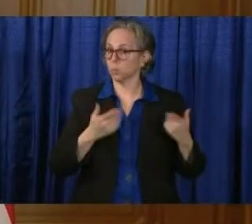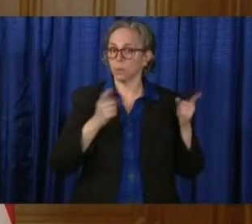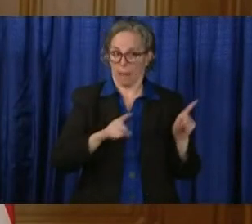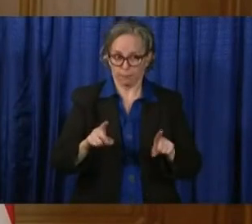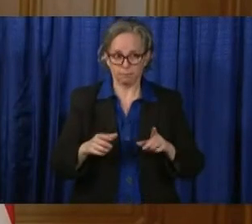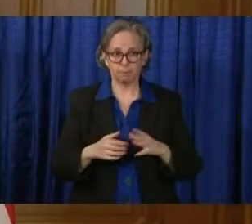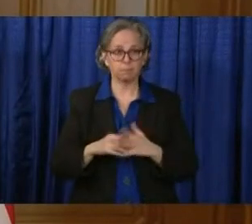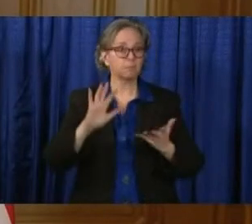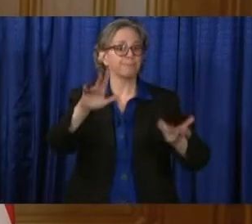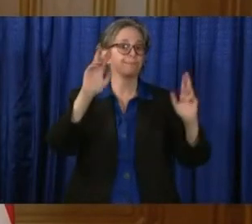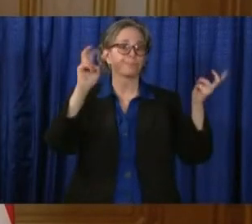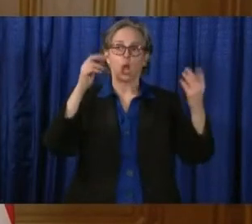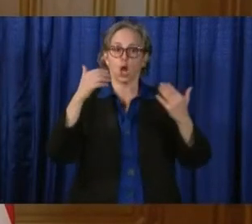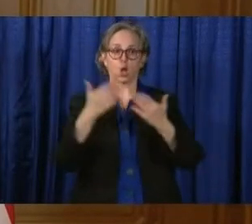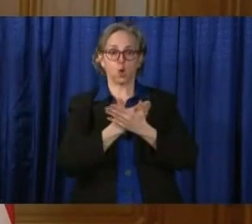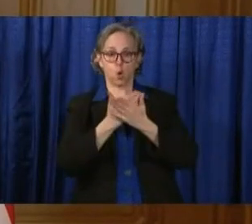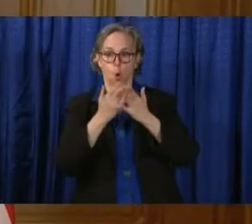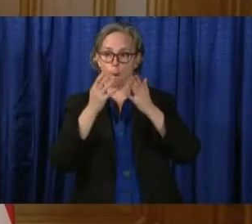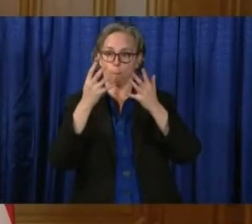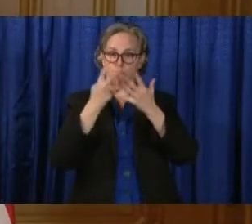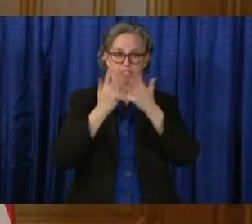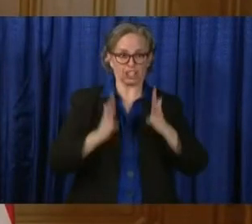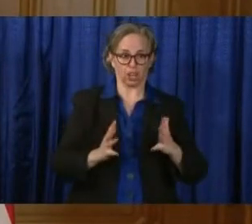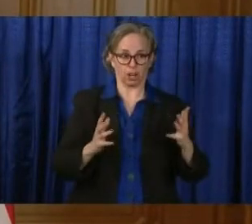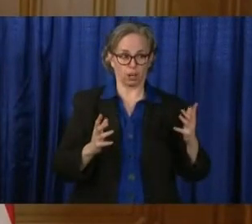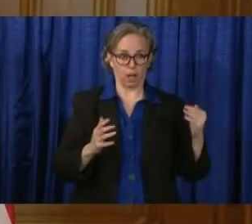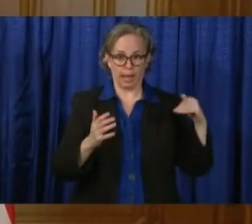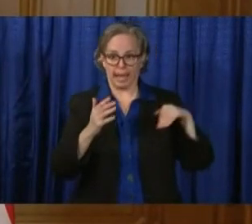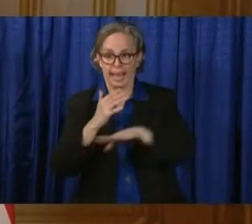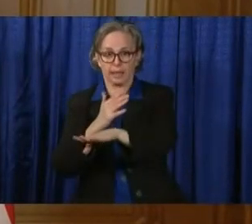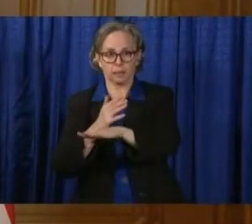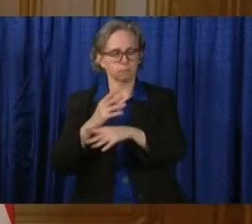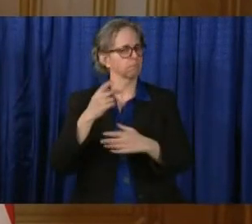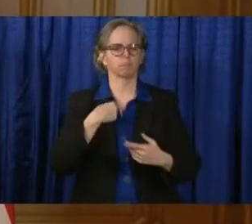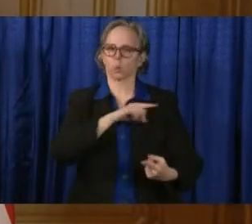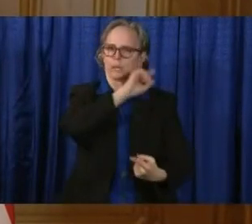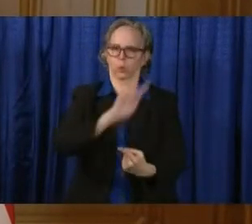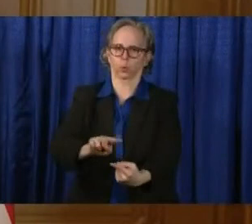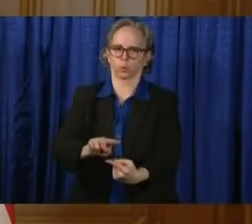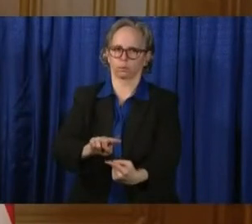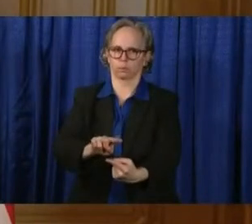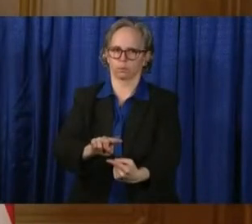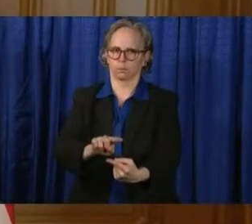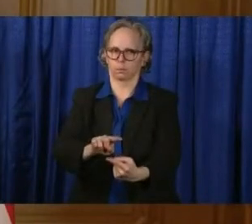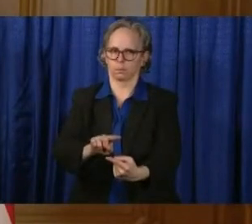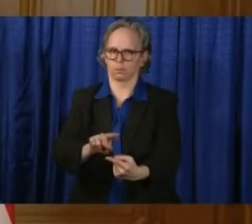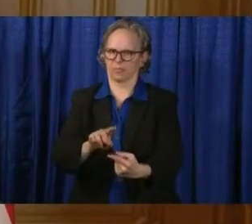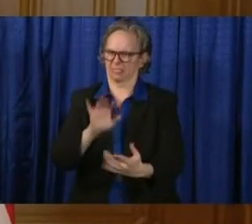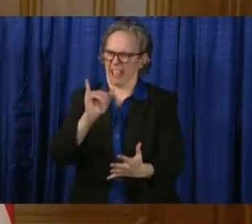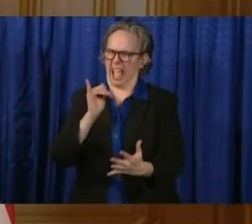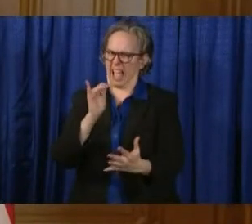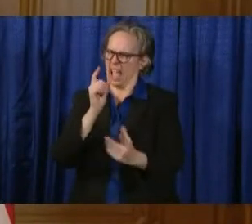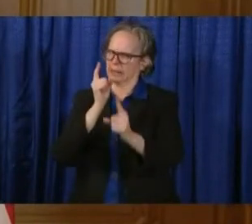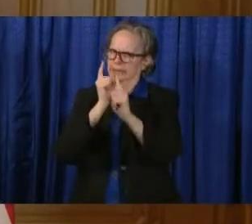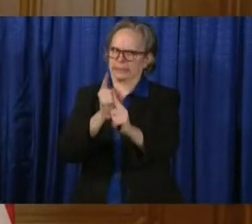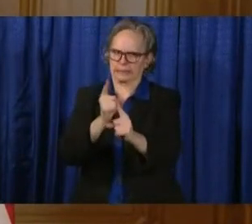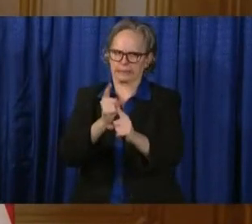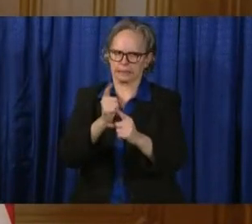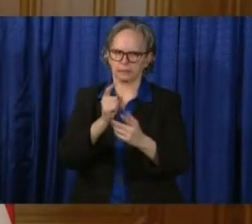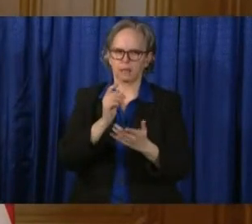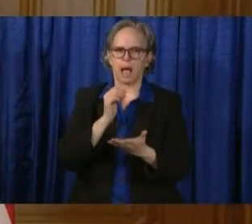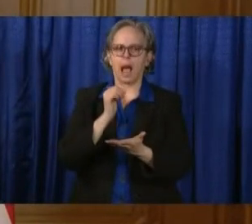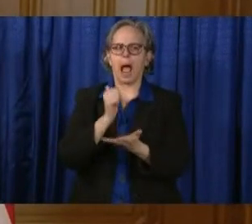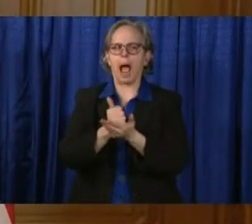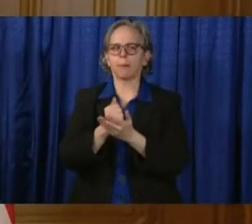week has gone down. That in and of itself is starting to take our population down,